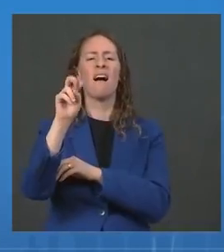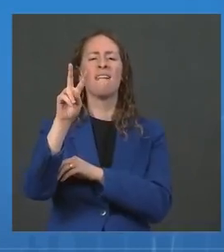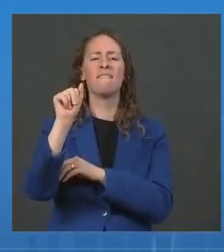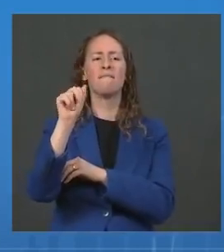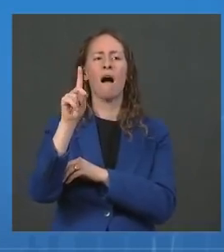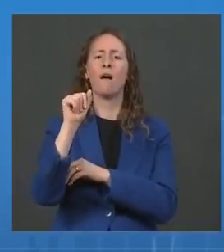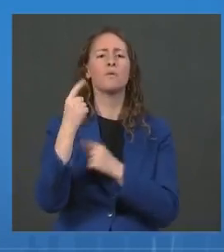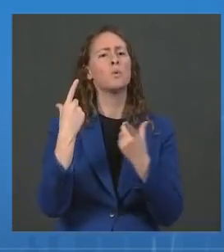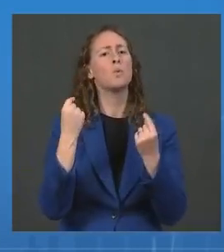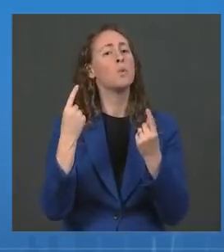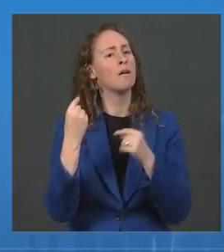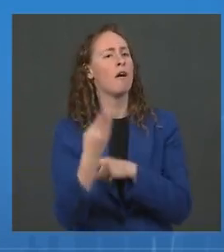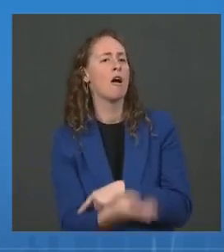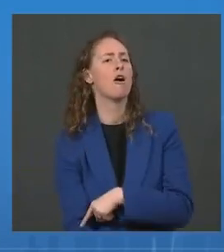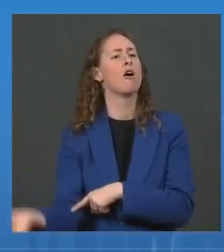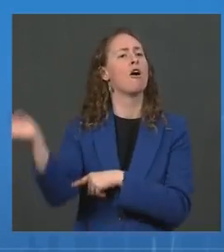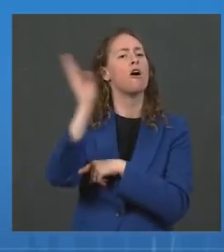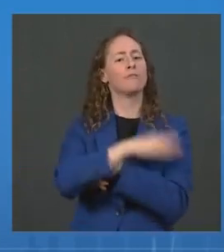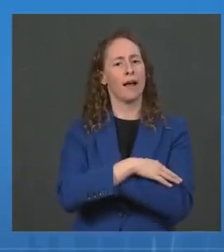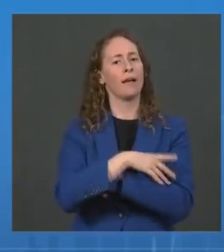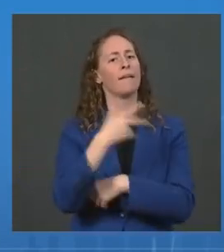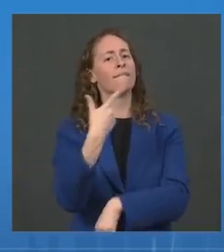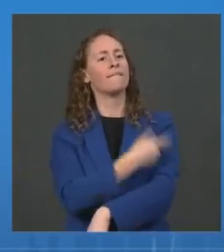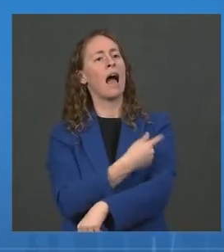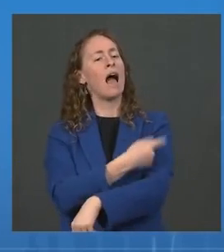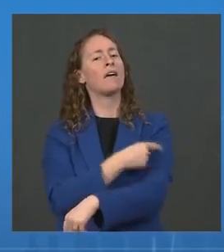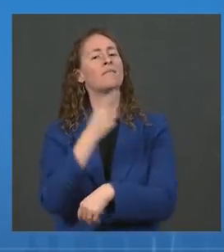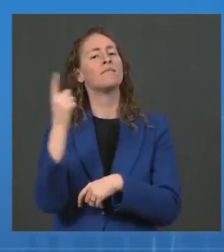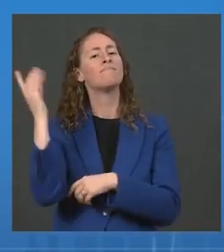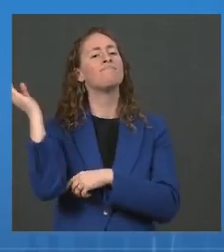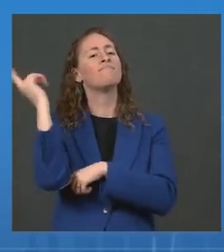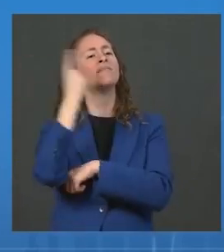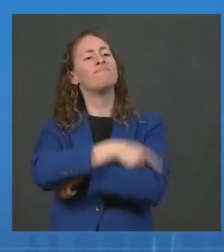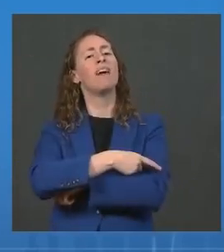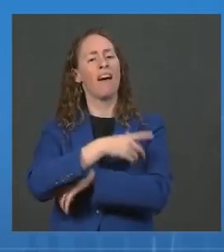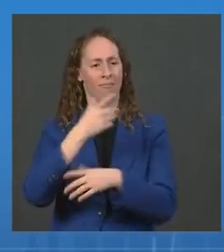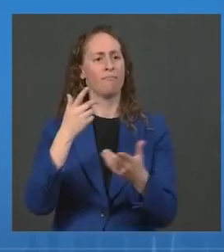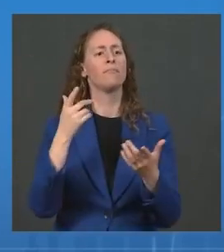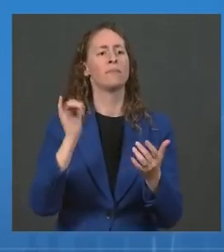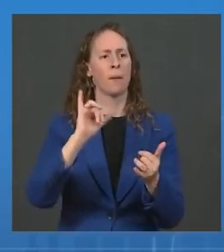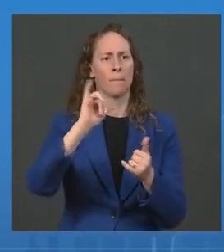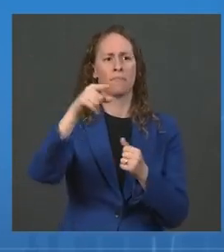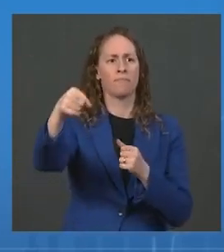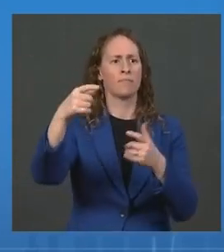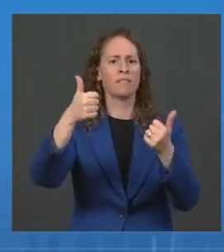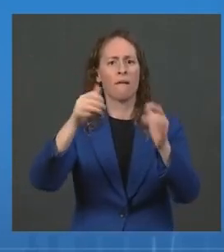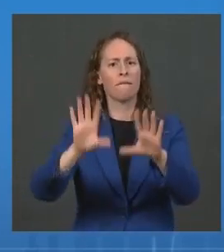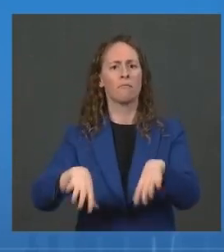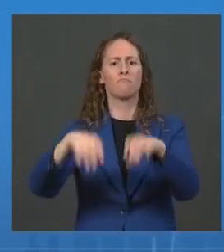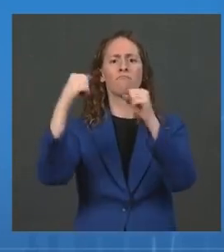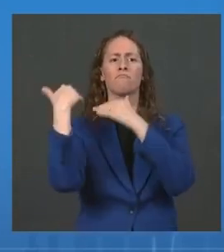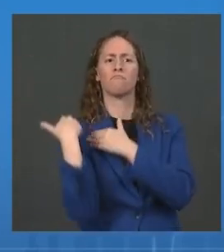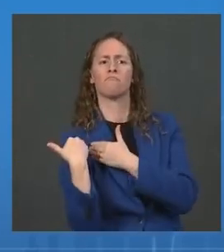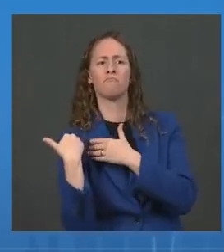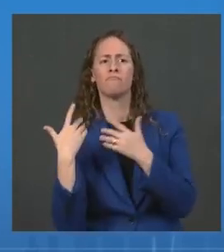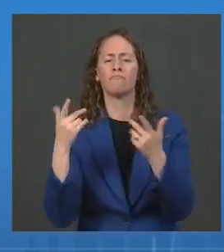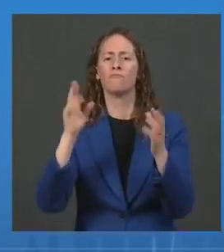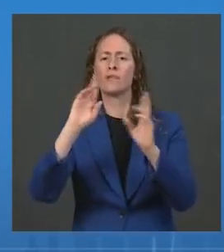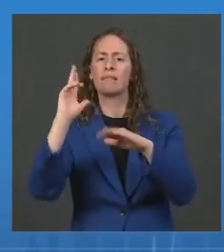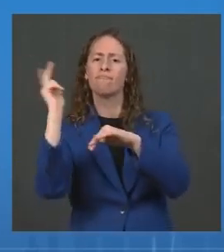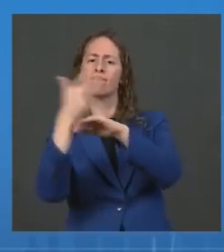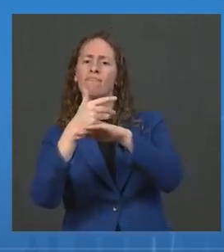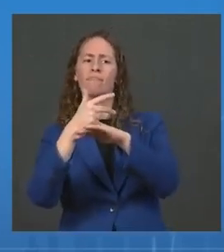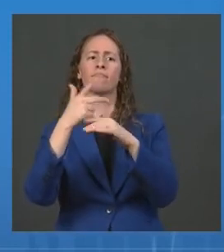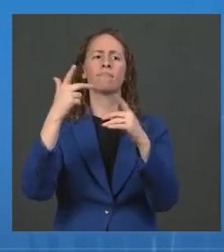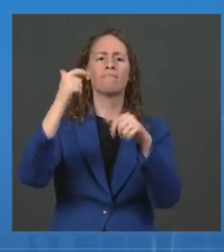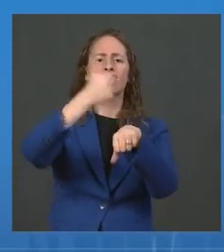In Texas, the group Backs Together Austin has hosted more than a dozen free vaccine clinics this summer, many of them at local schools. One of